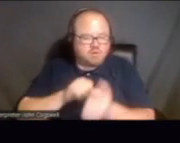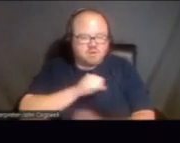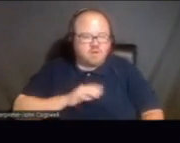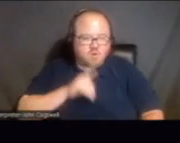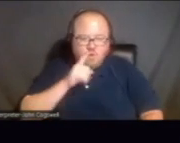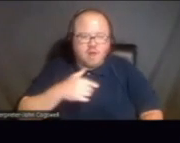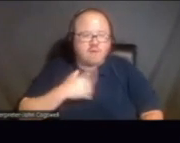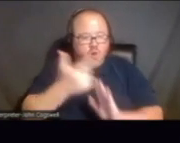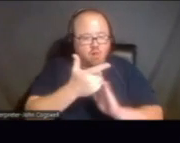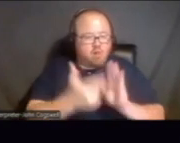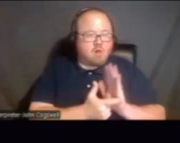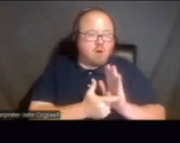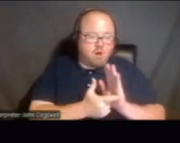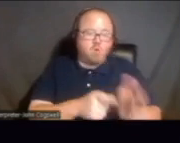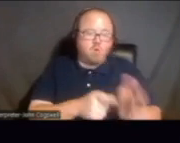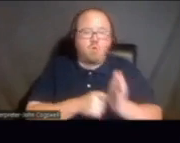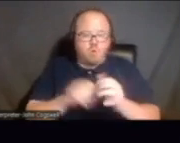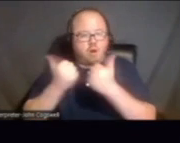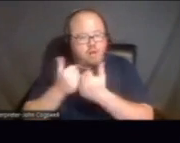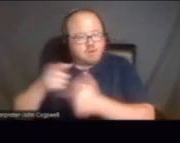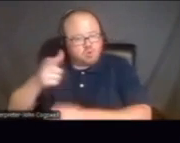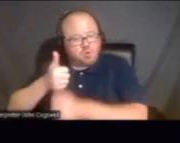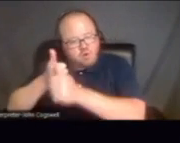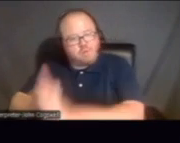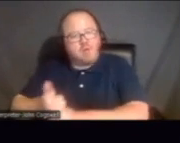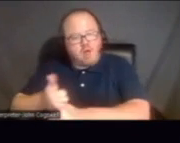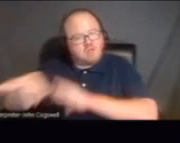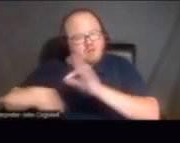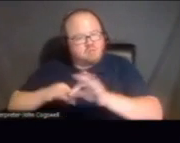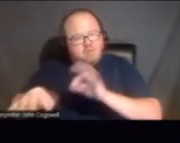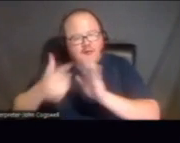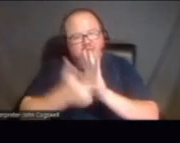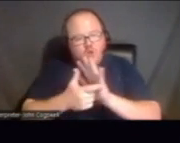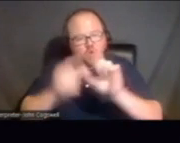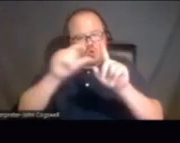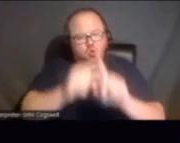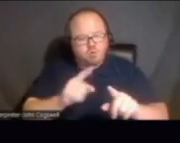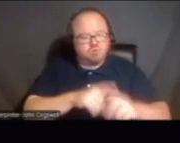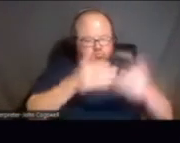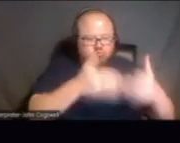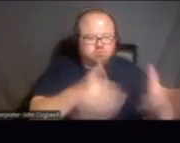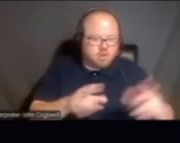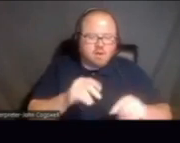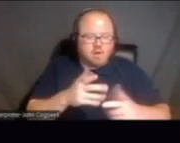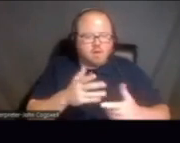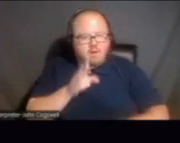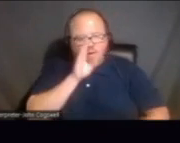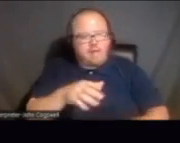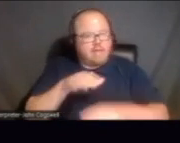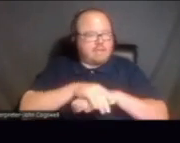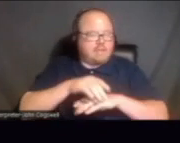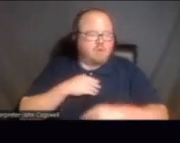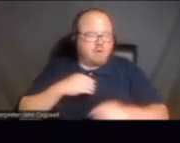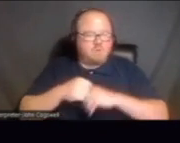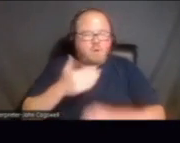is a law that requires agencies to comply with and explain legal terms to the public in plain English. So we get a better